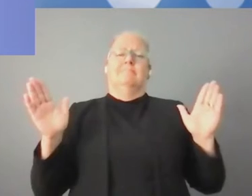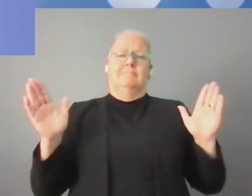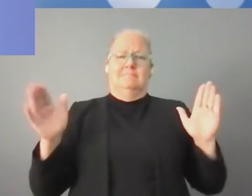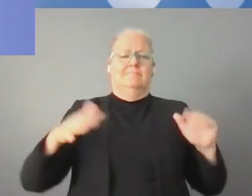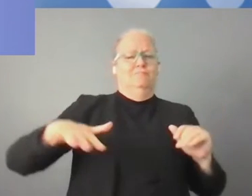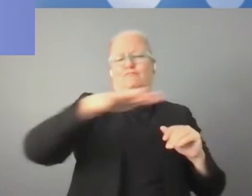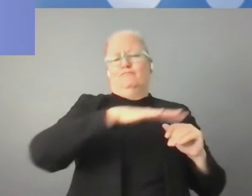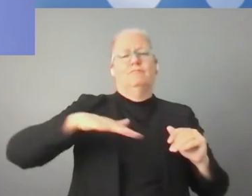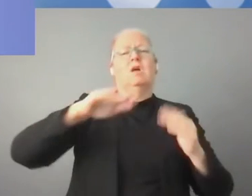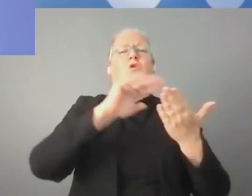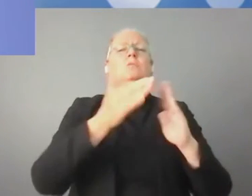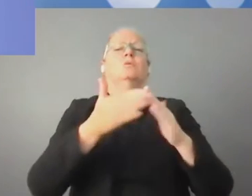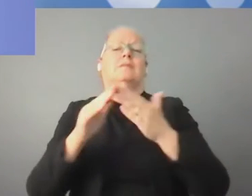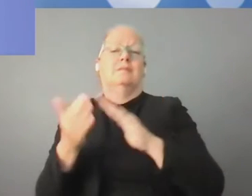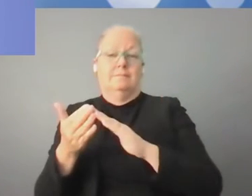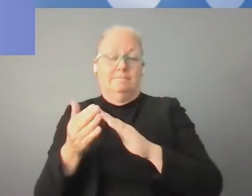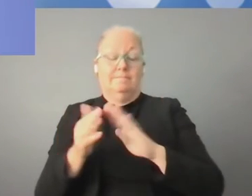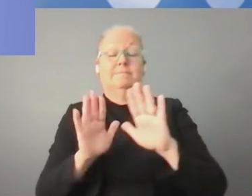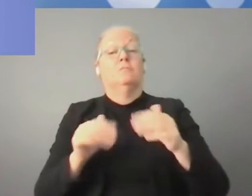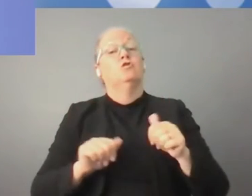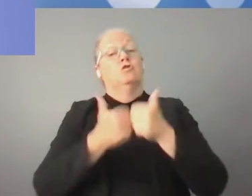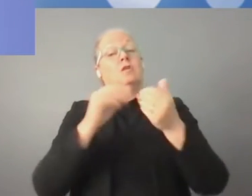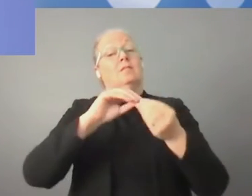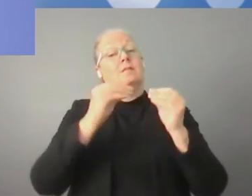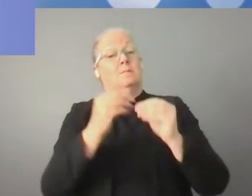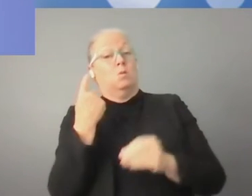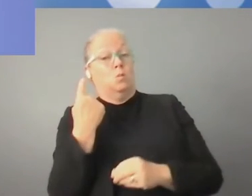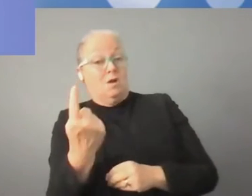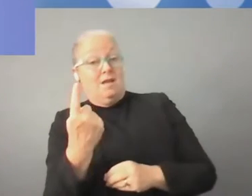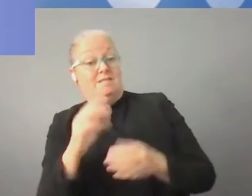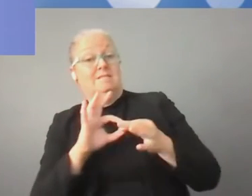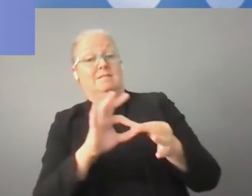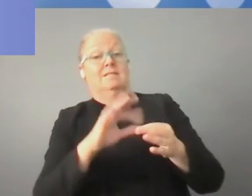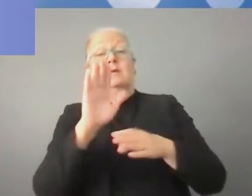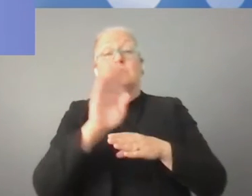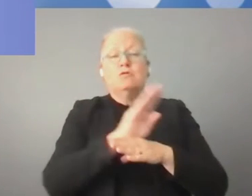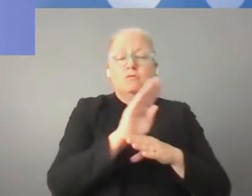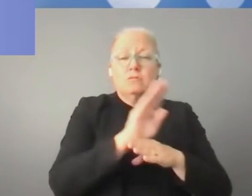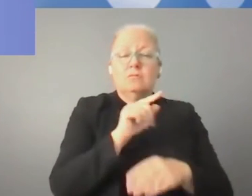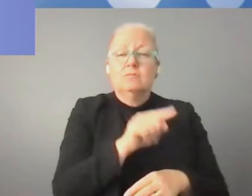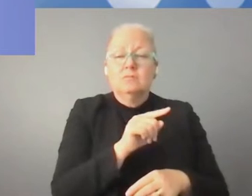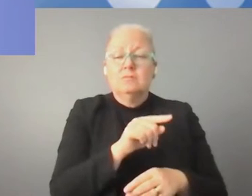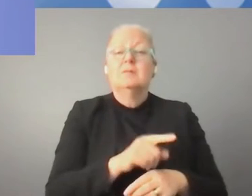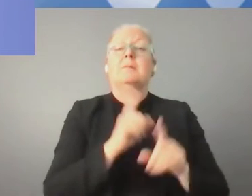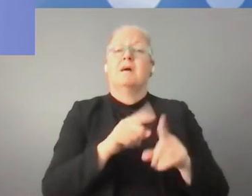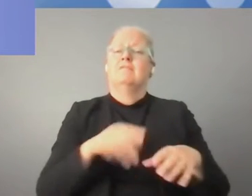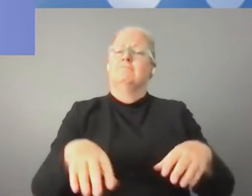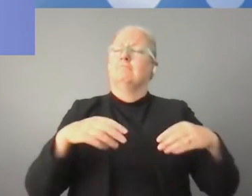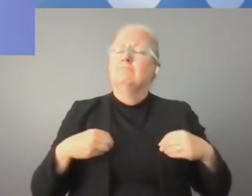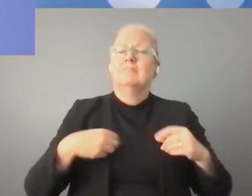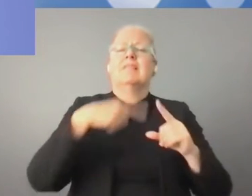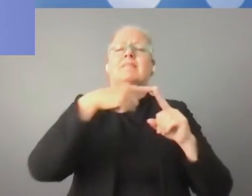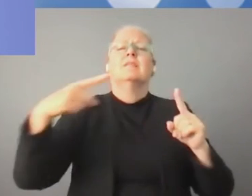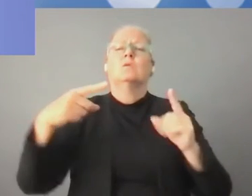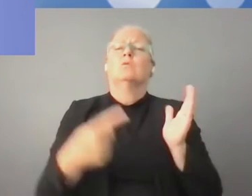So, challenge number one for our businesses is actually to adopt digital technologies, the traditional